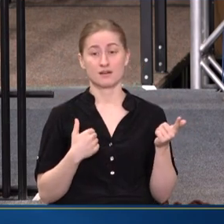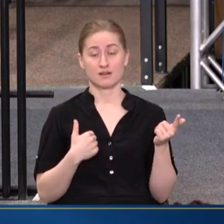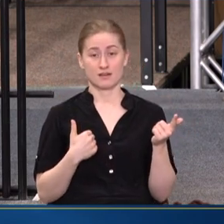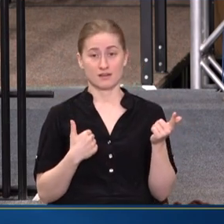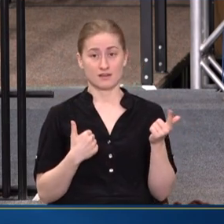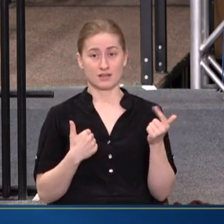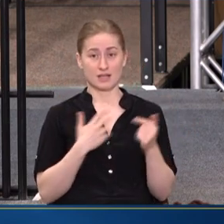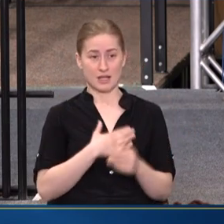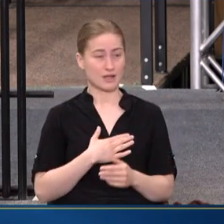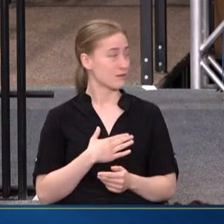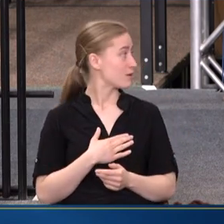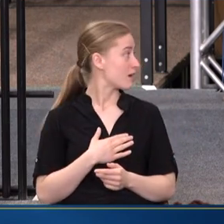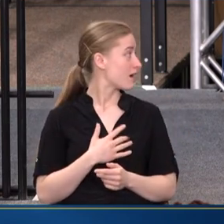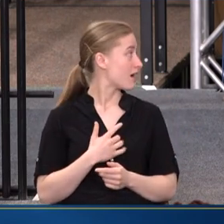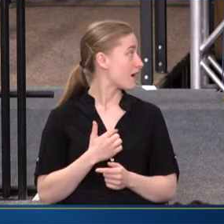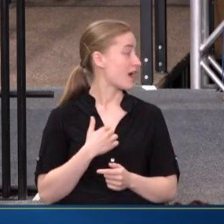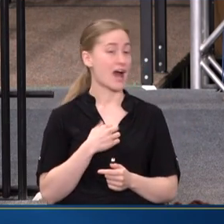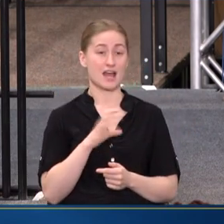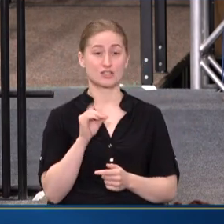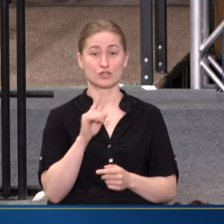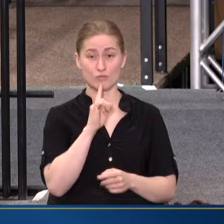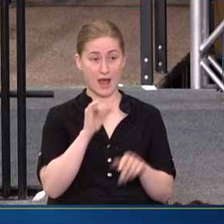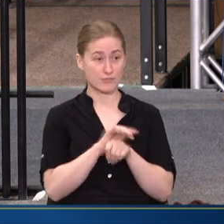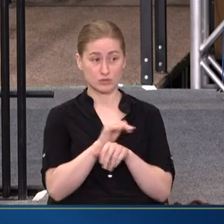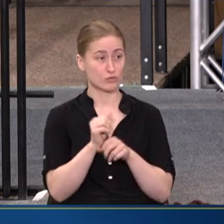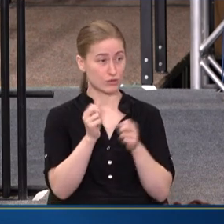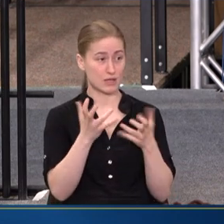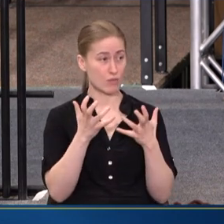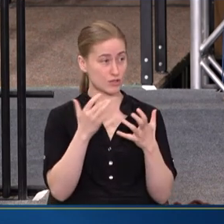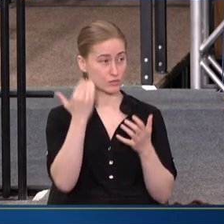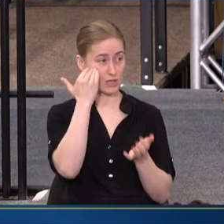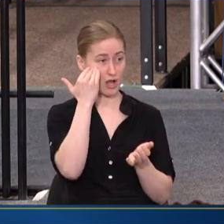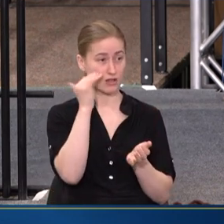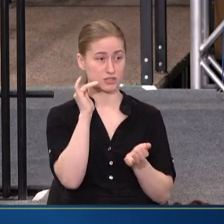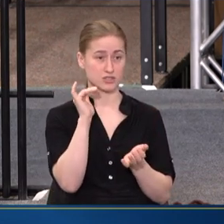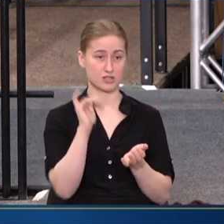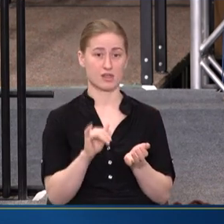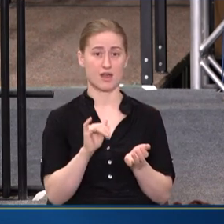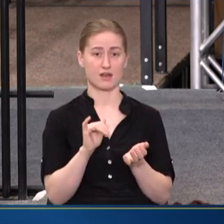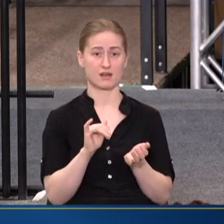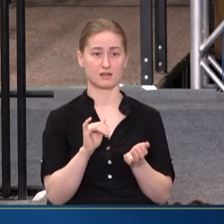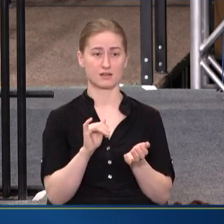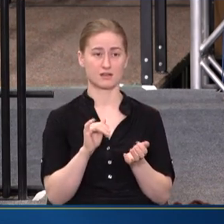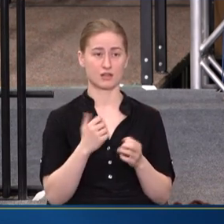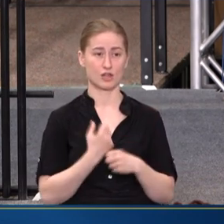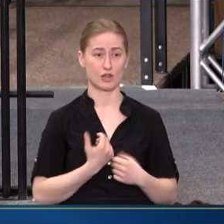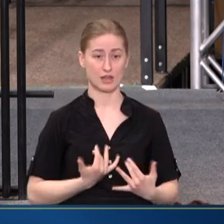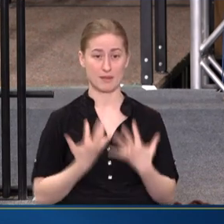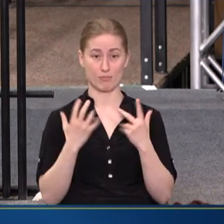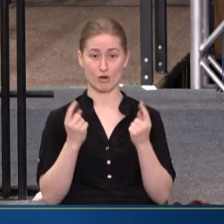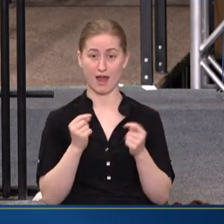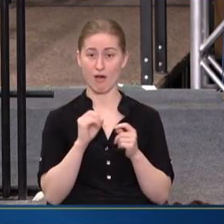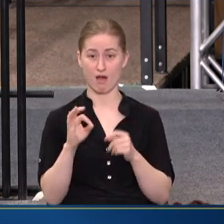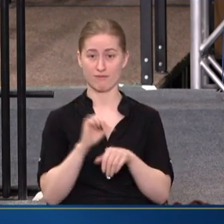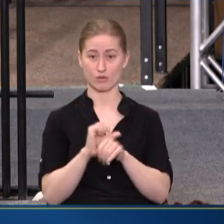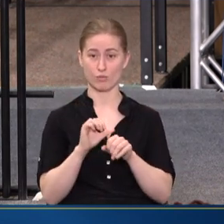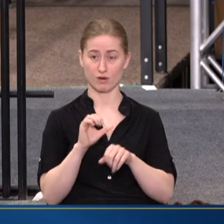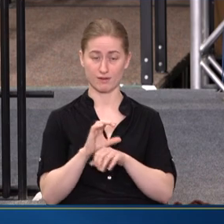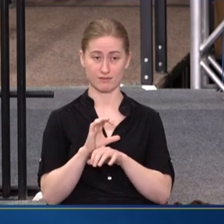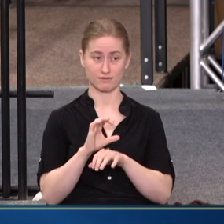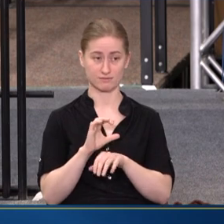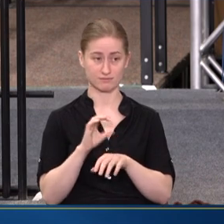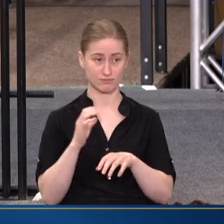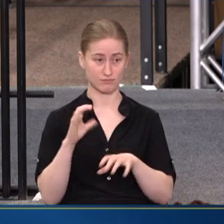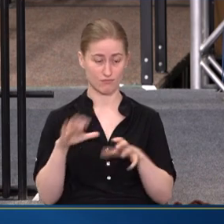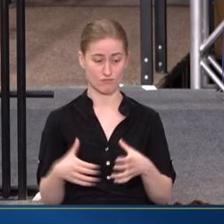PLEASE DO. I DO ABSOLUTELY WANT TO ACKNOWLEDGE THAT THE BURNOUT OF THE WORKFORCE, THE